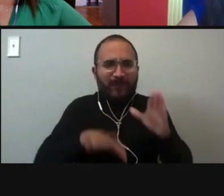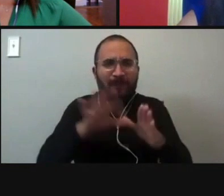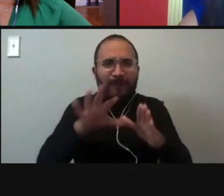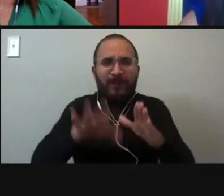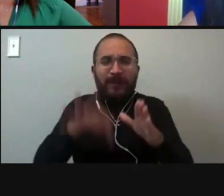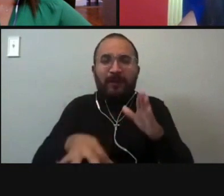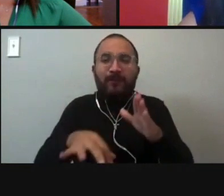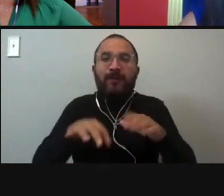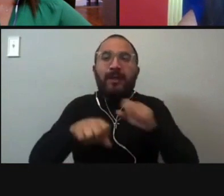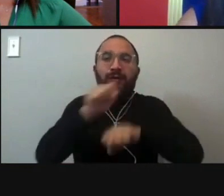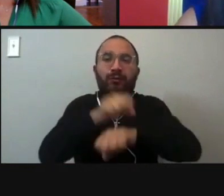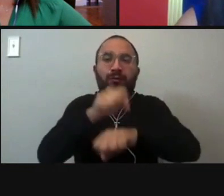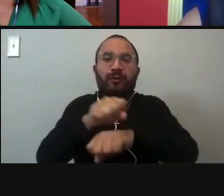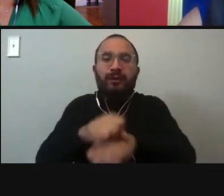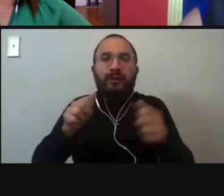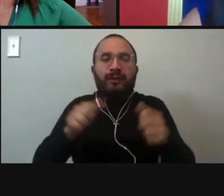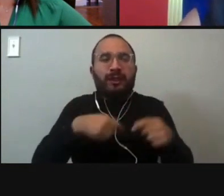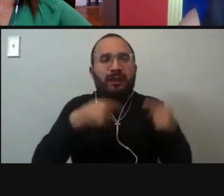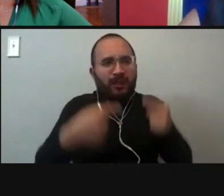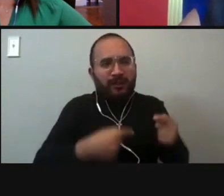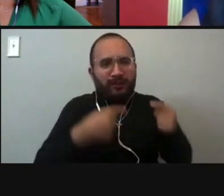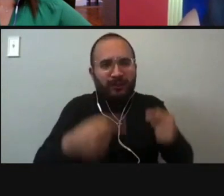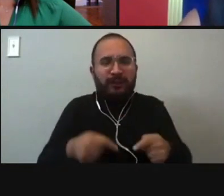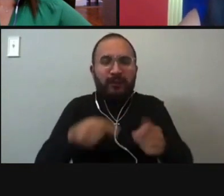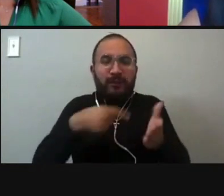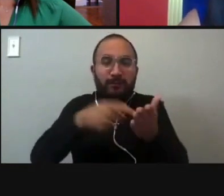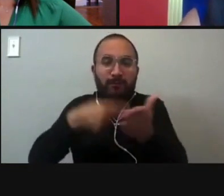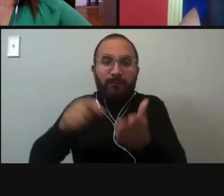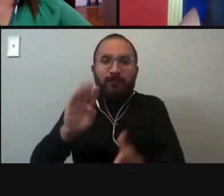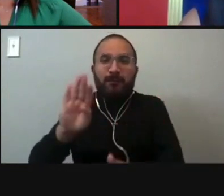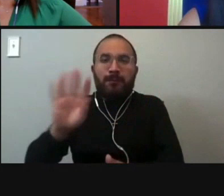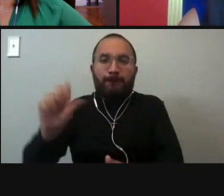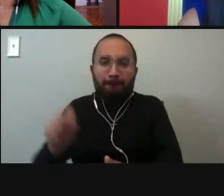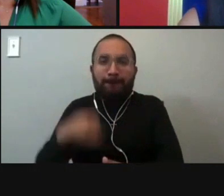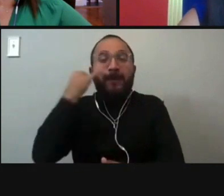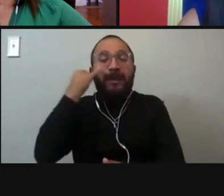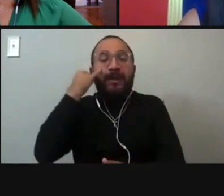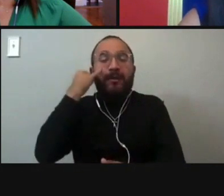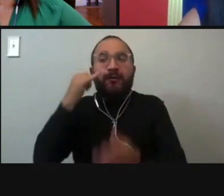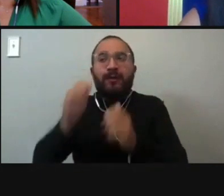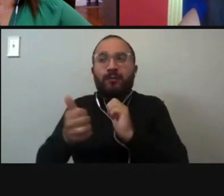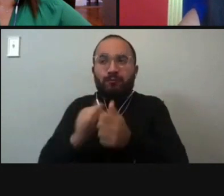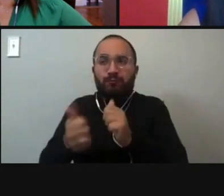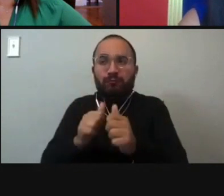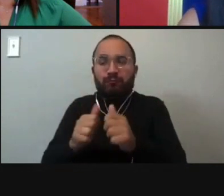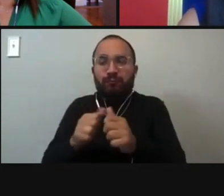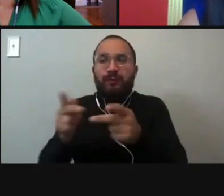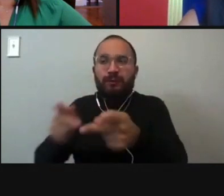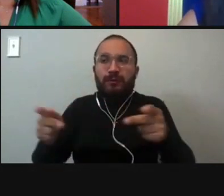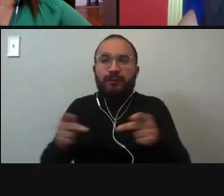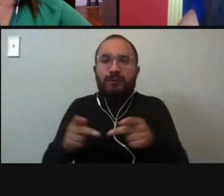really having a hard time paying their bills, if elected to the commissioner's court, what will you do to ensure